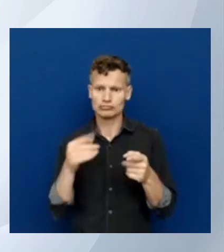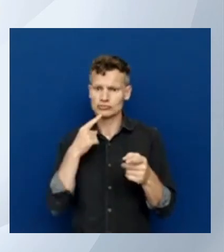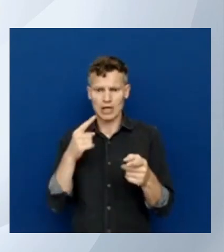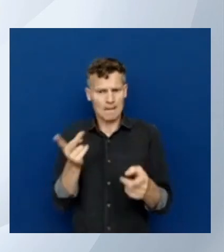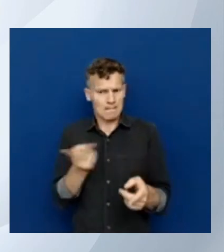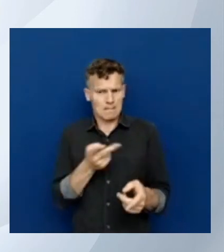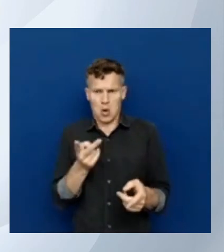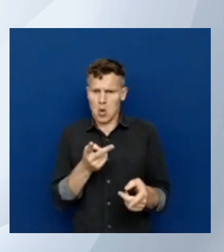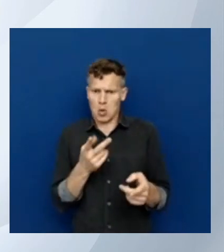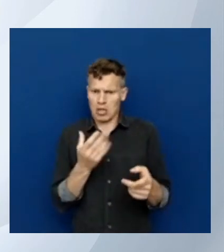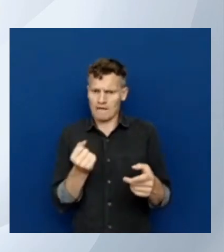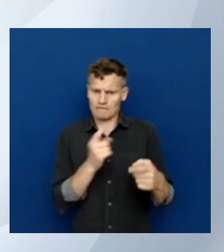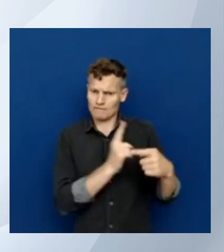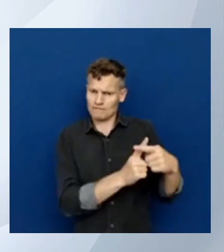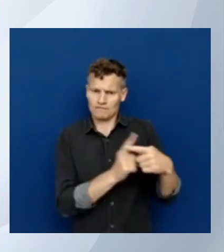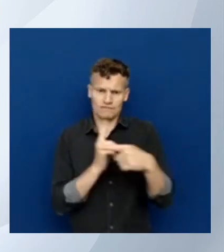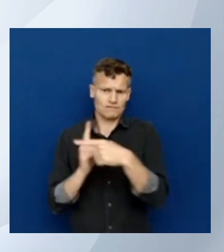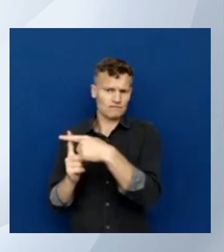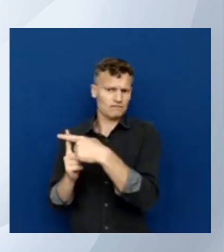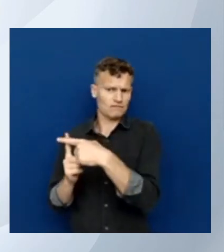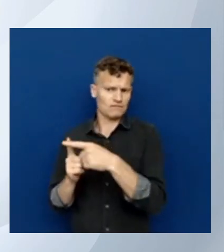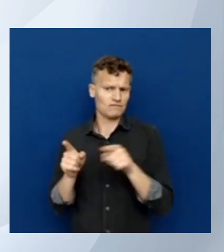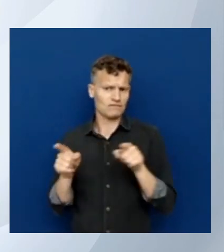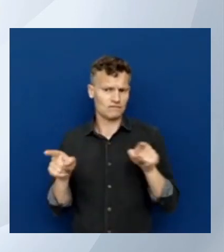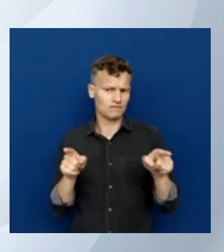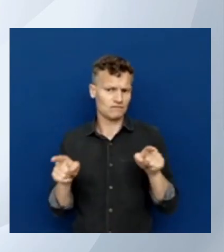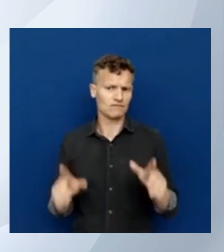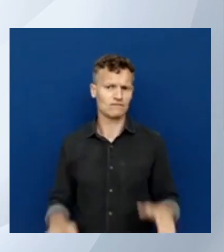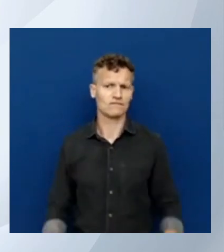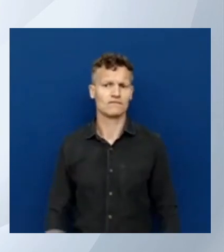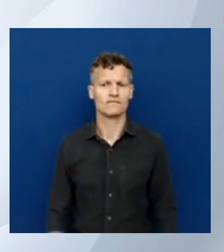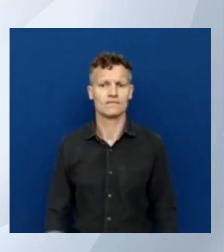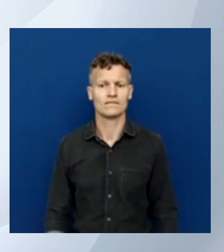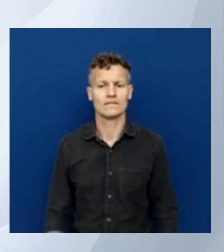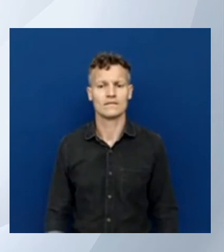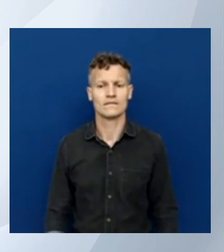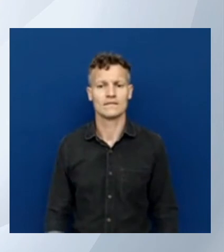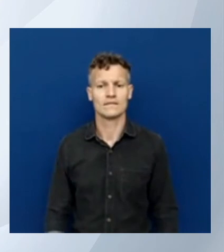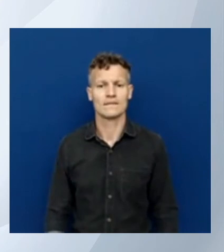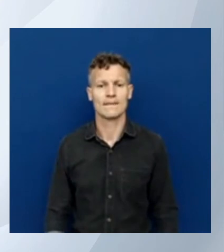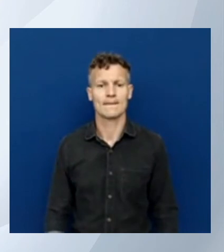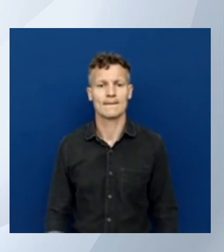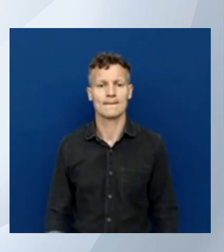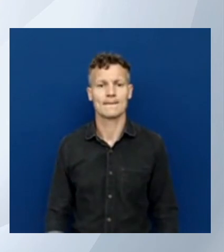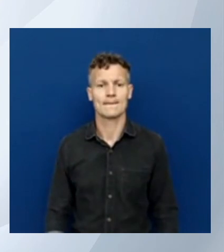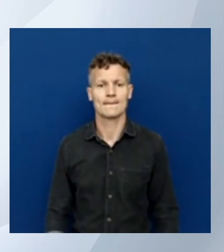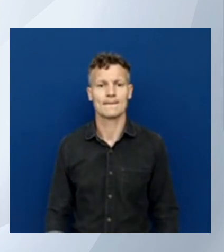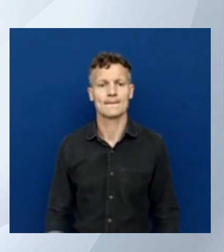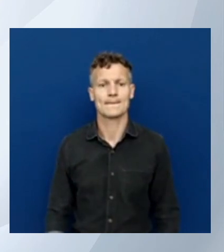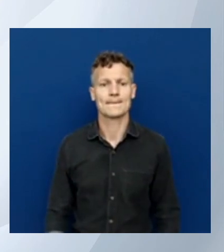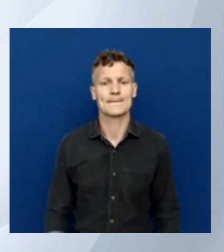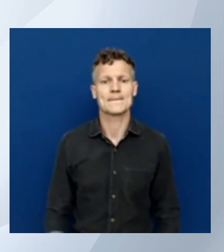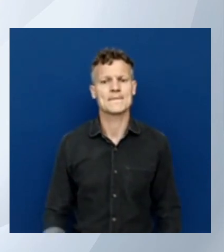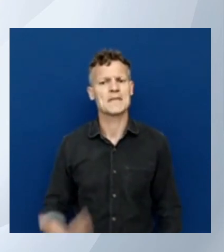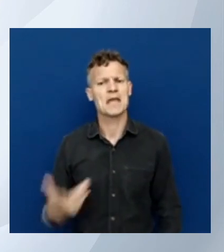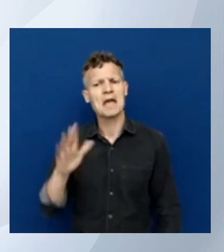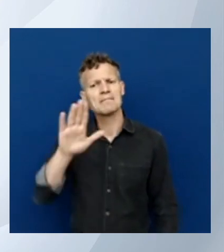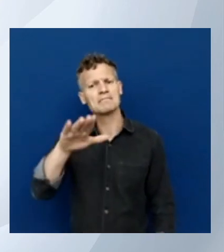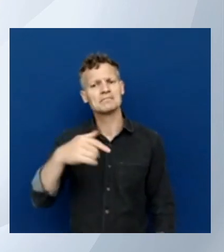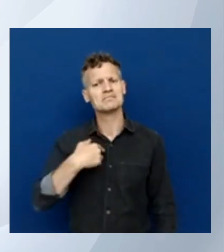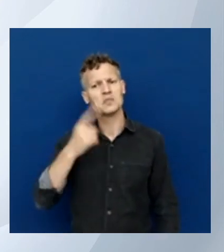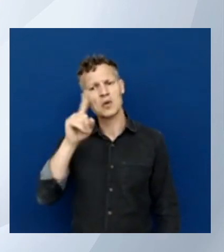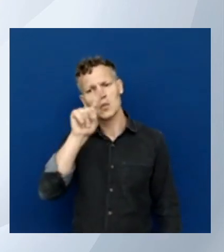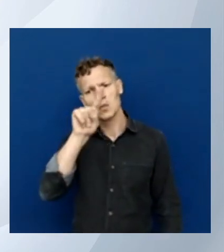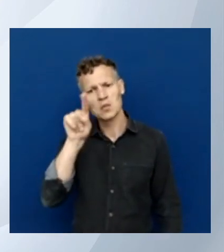yeah true hey Barbara I have a question and well I really advise everyone